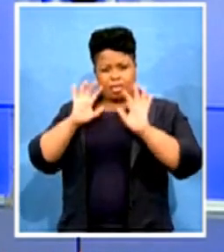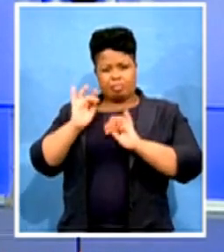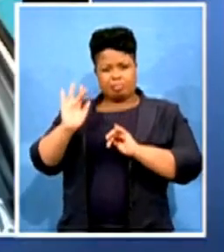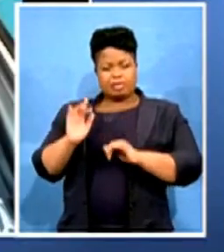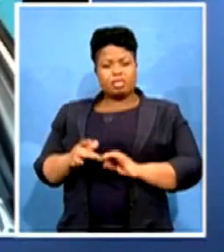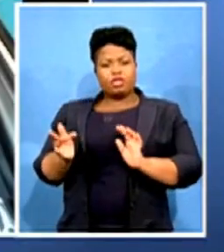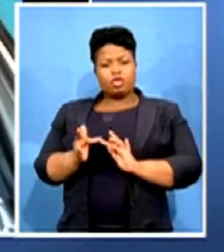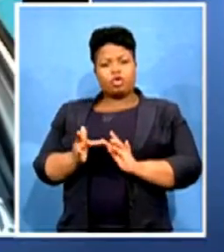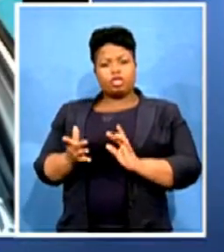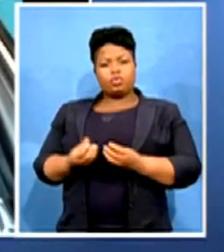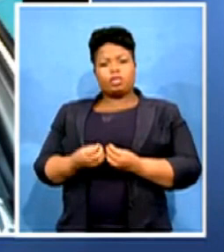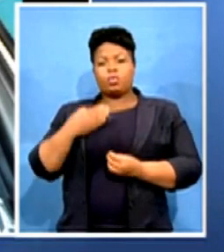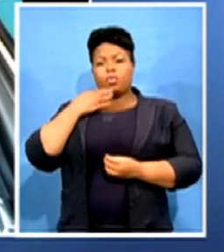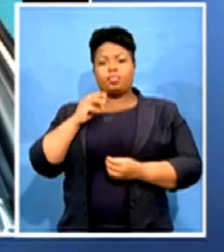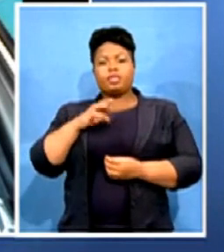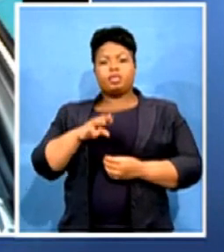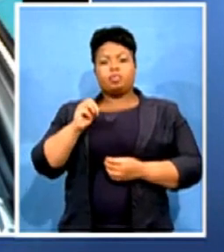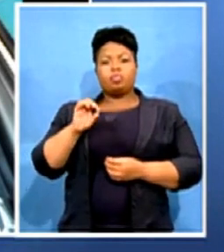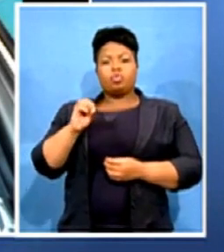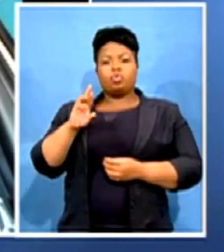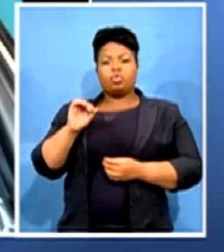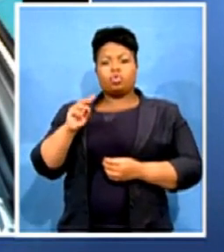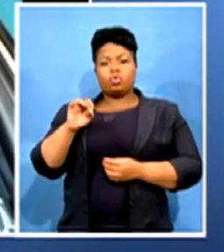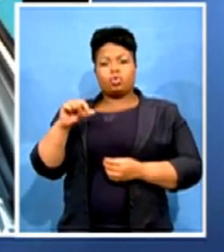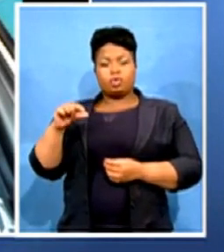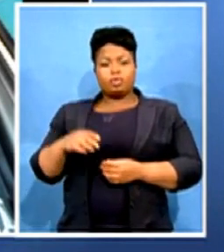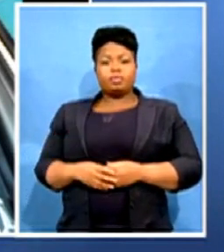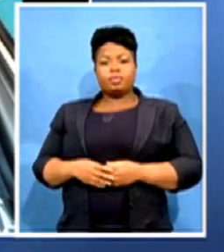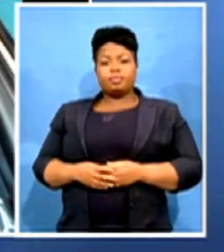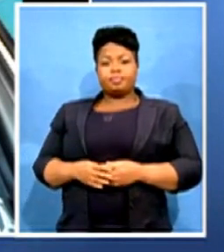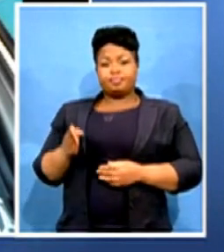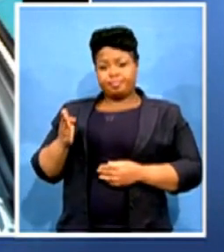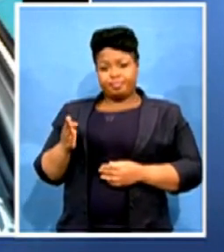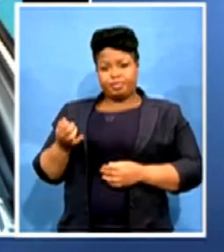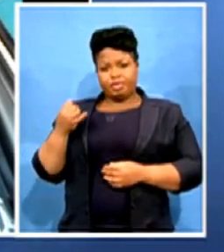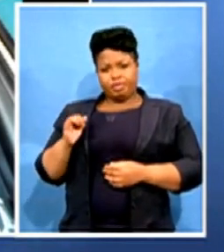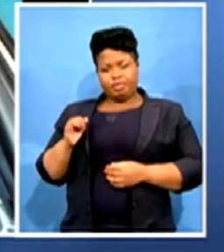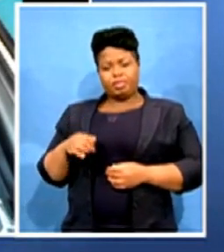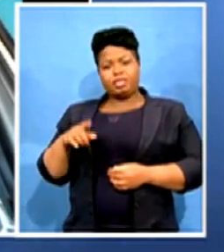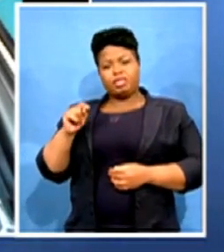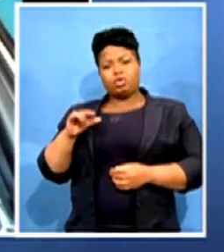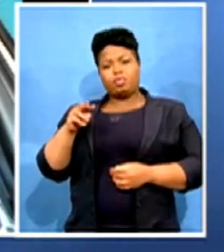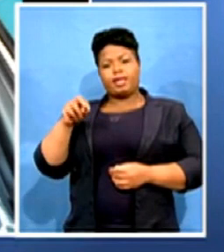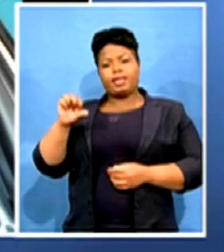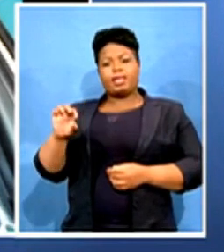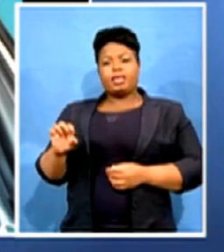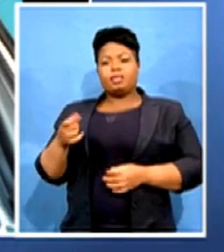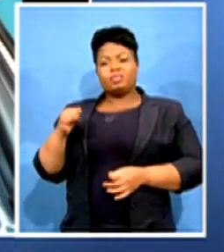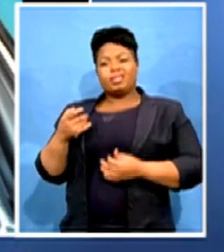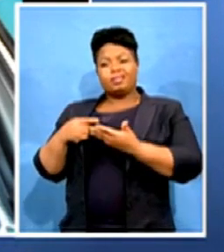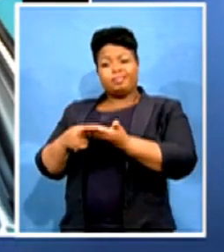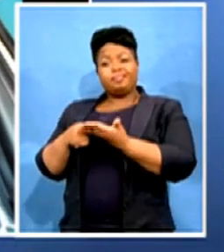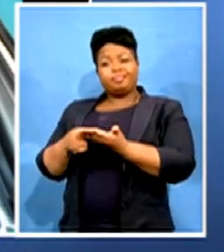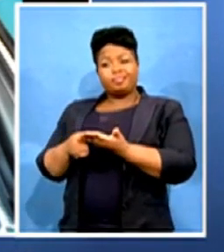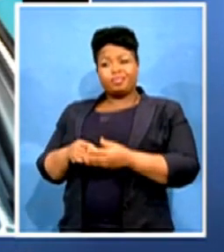Morolong. Ms. Lengkopane, we're still in conversation with you. Have you engaged the IPC?